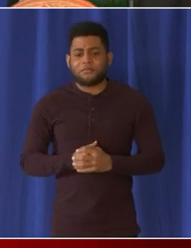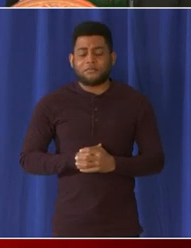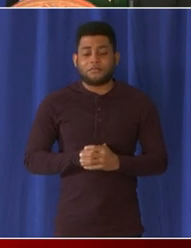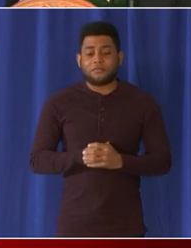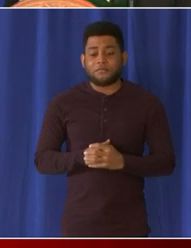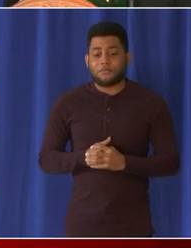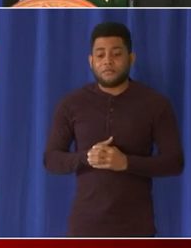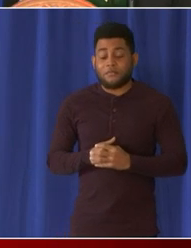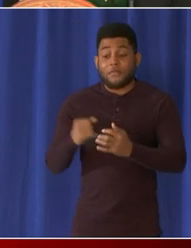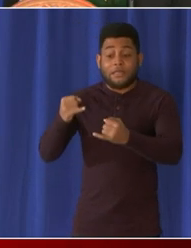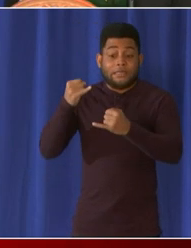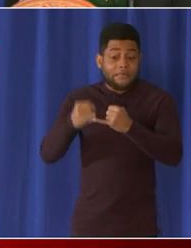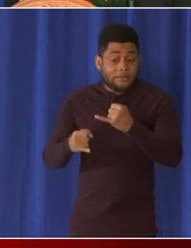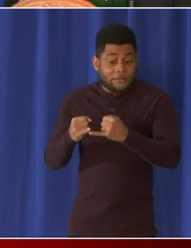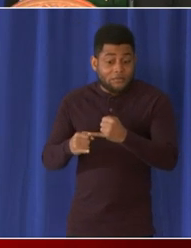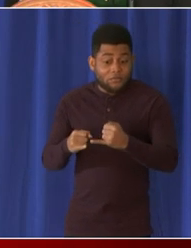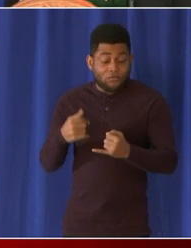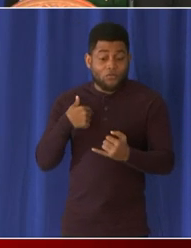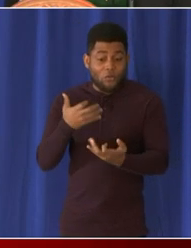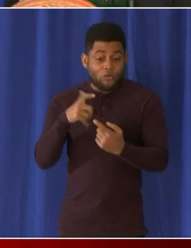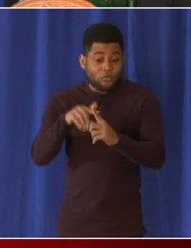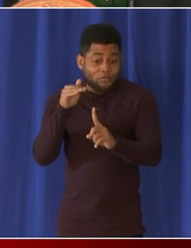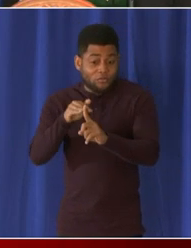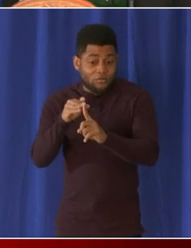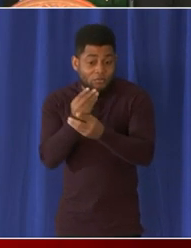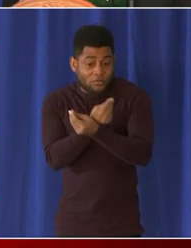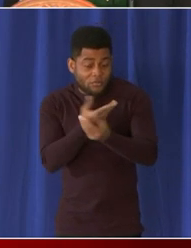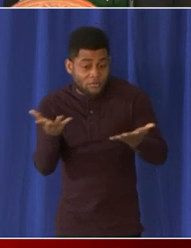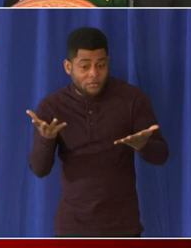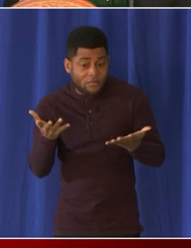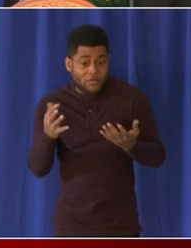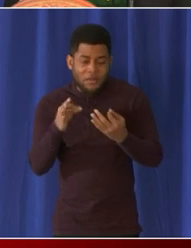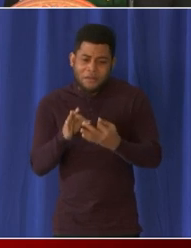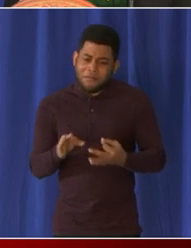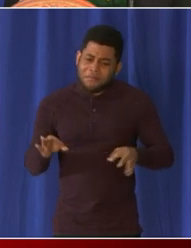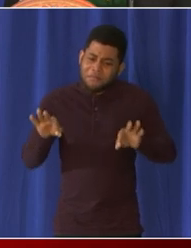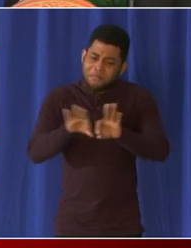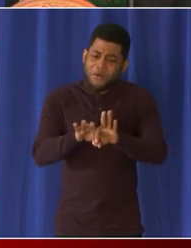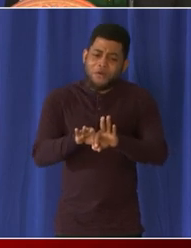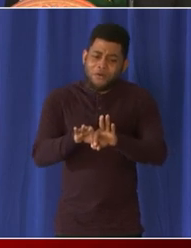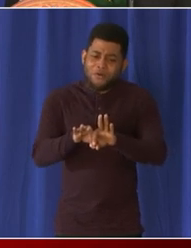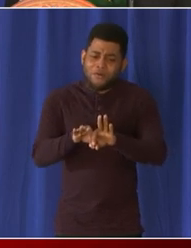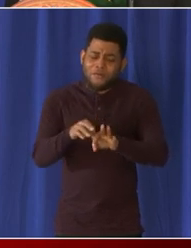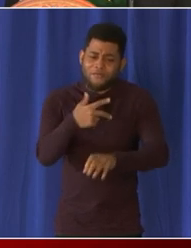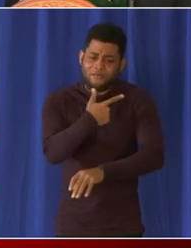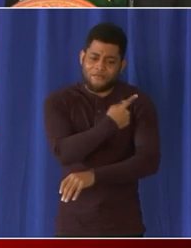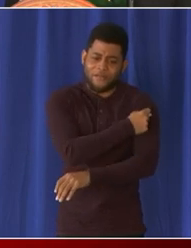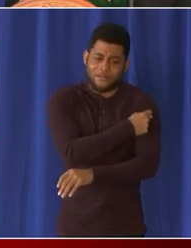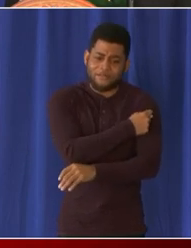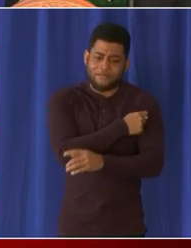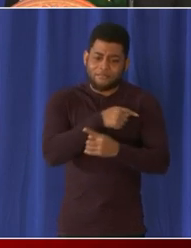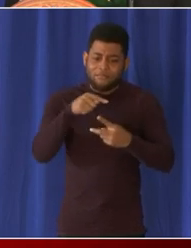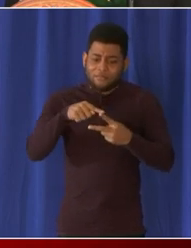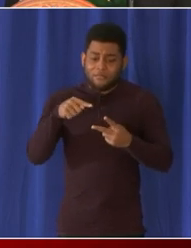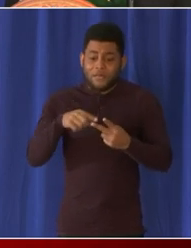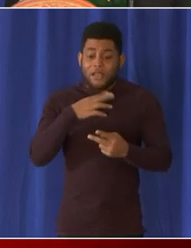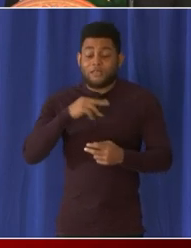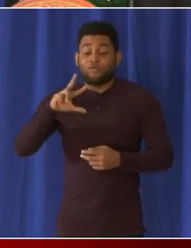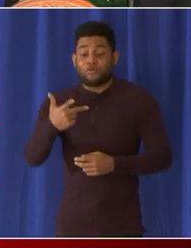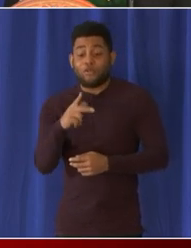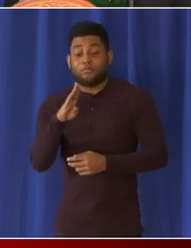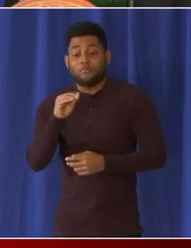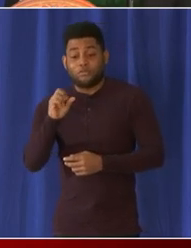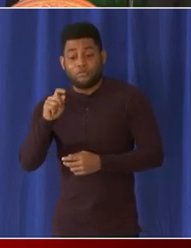I just want to remind everybody about getting vaccinated vaccinated and boosted we continue to